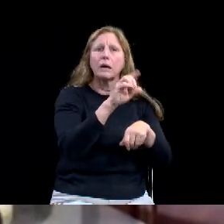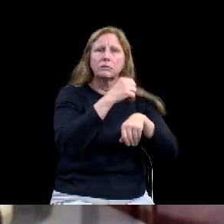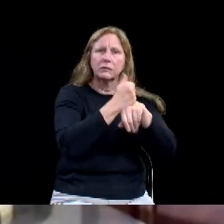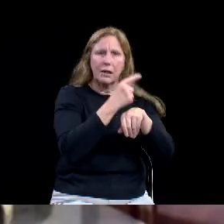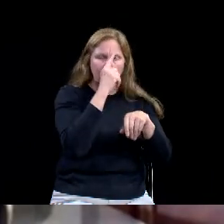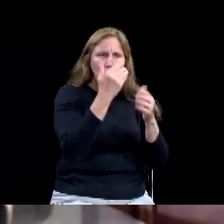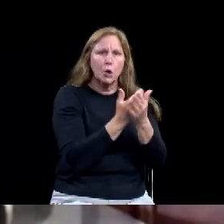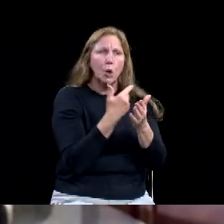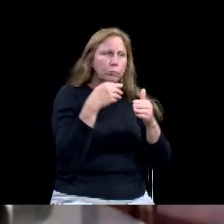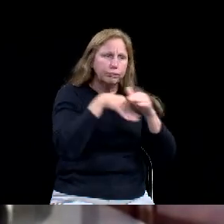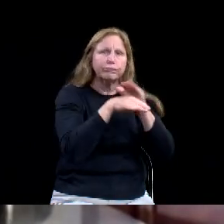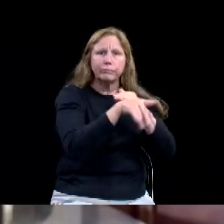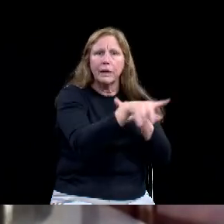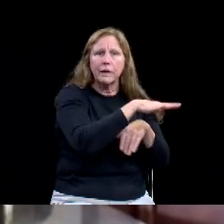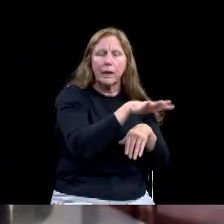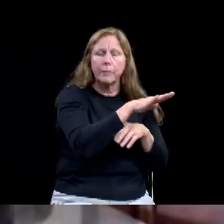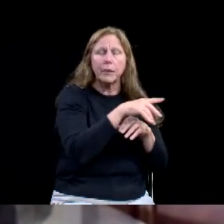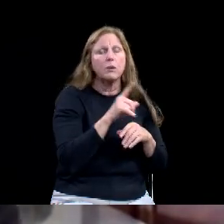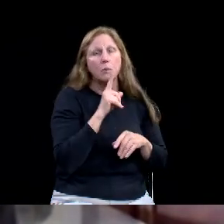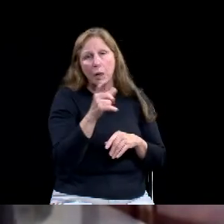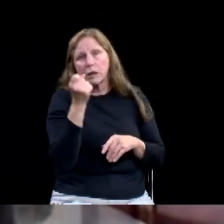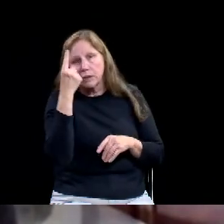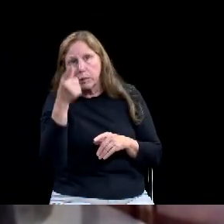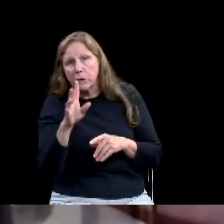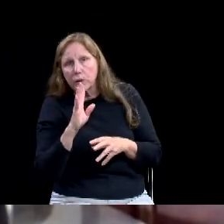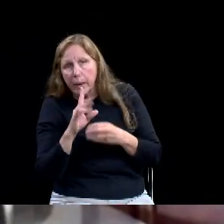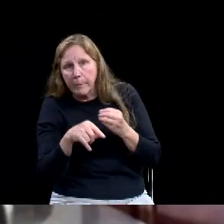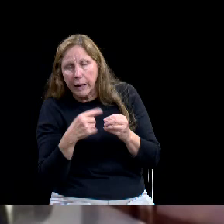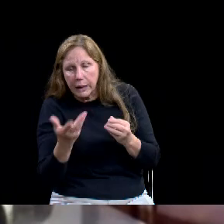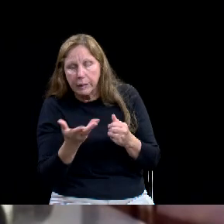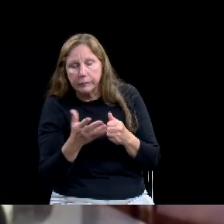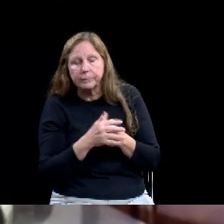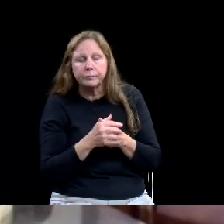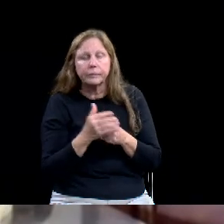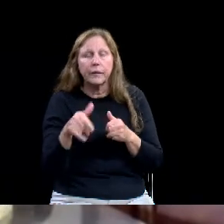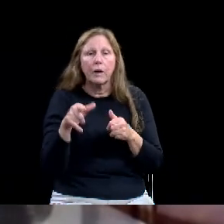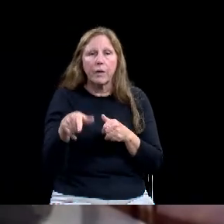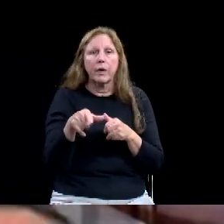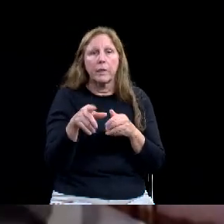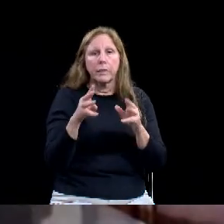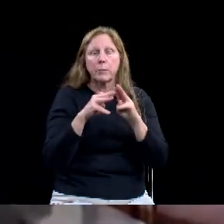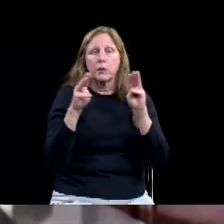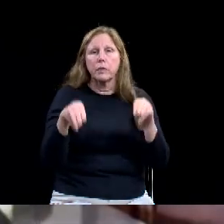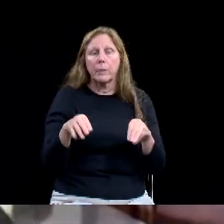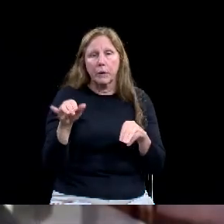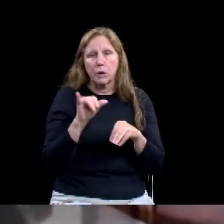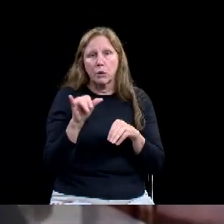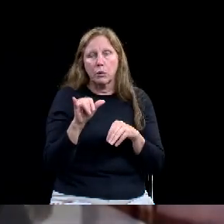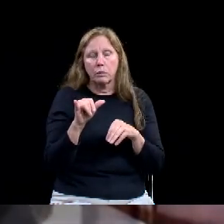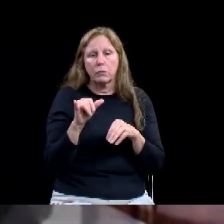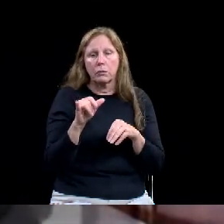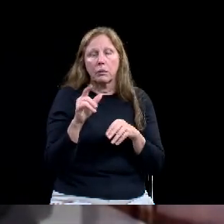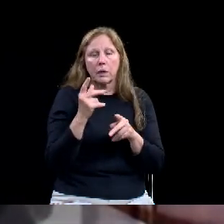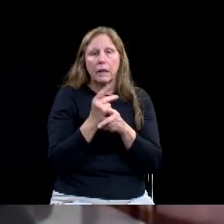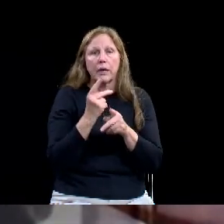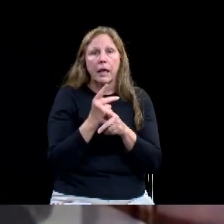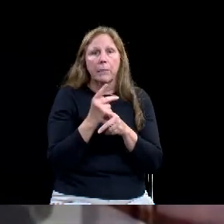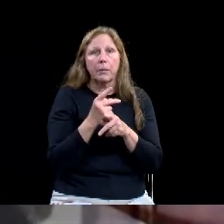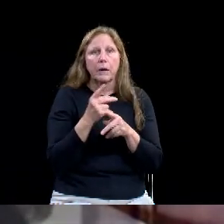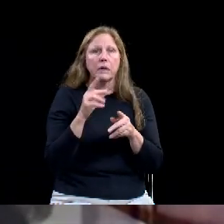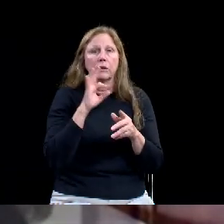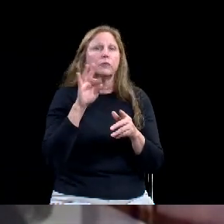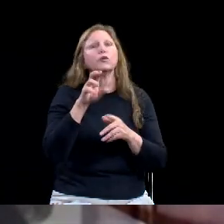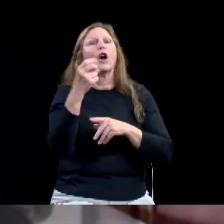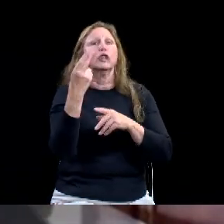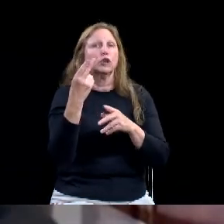the, keep the museum fresh. Um, so anyway, it's a, it's an ambitious goal here of getting this all done in the